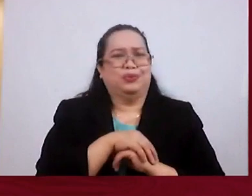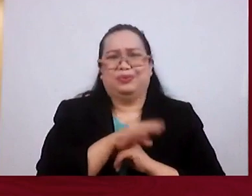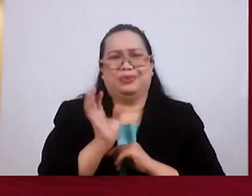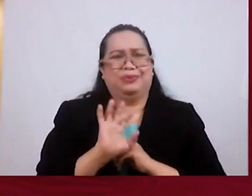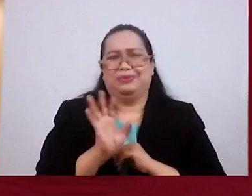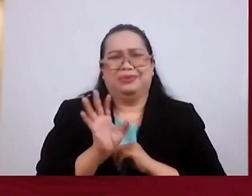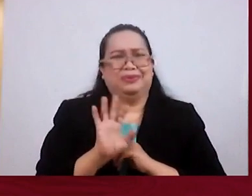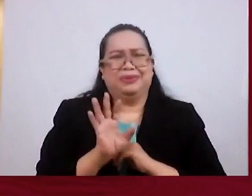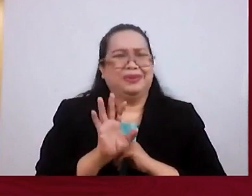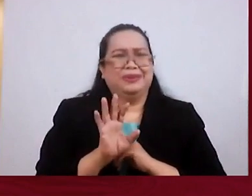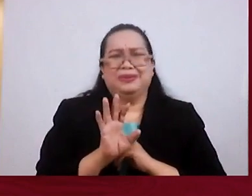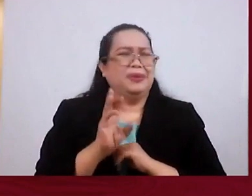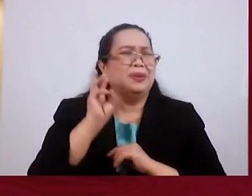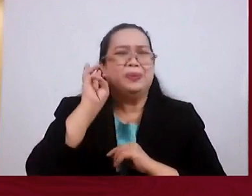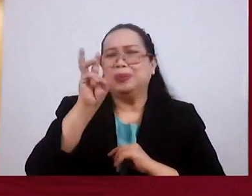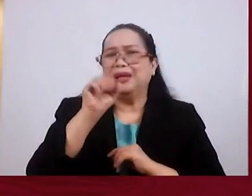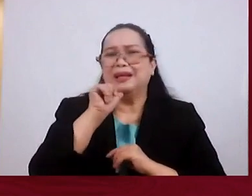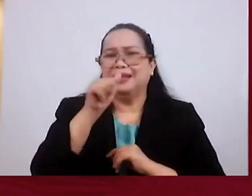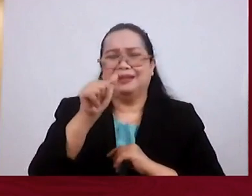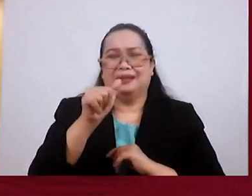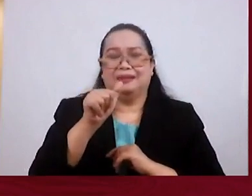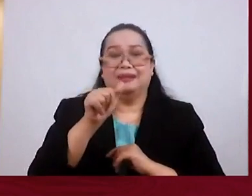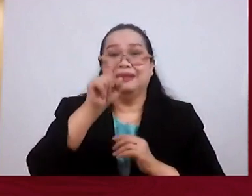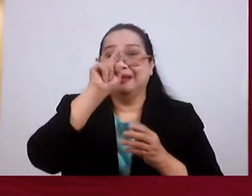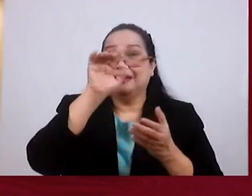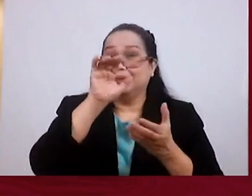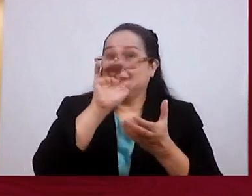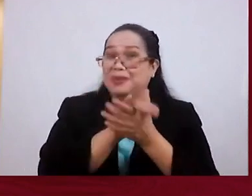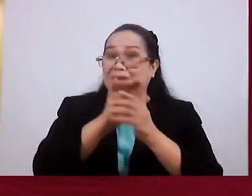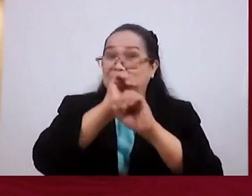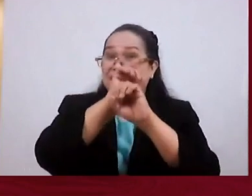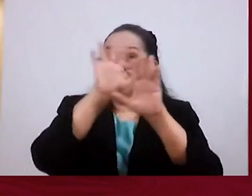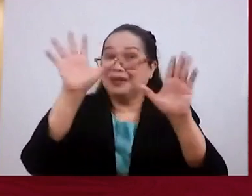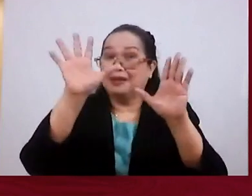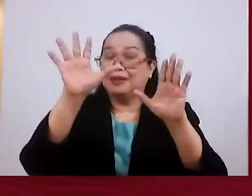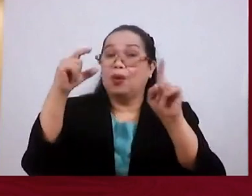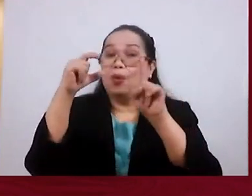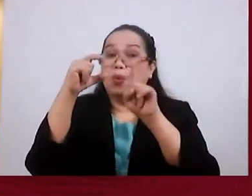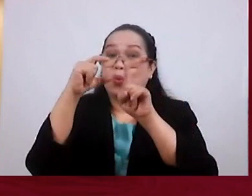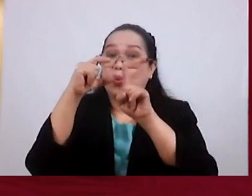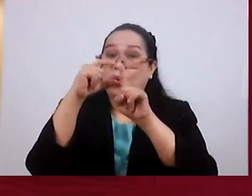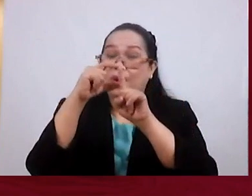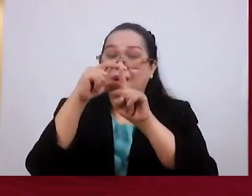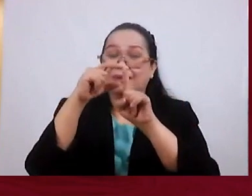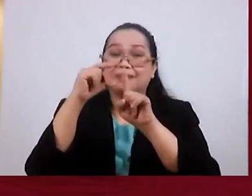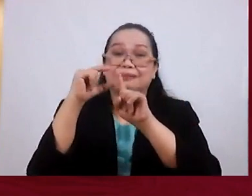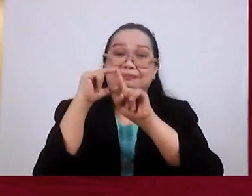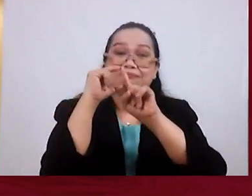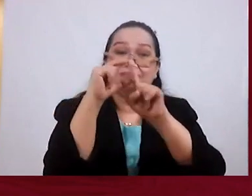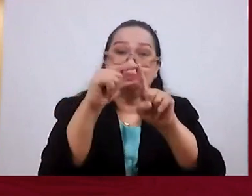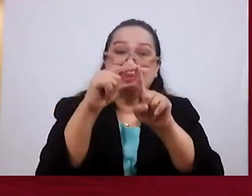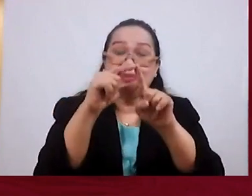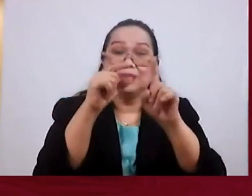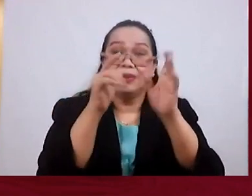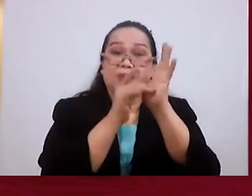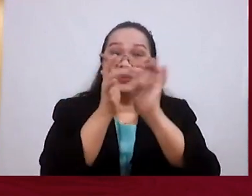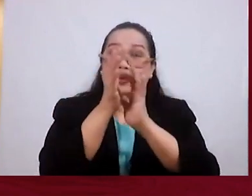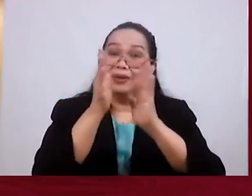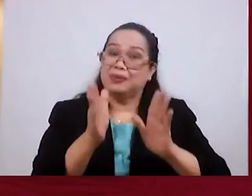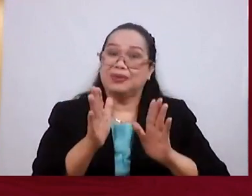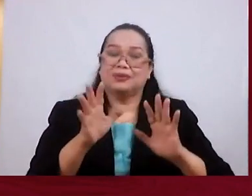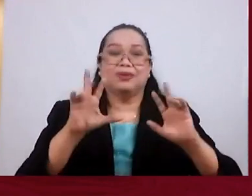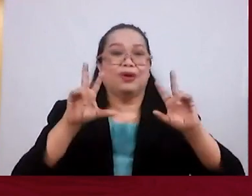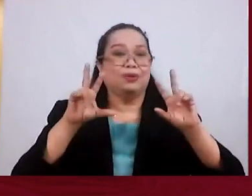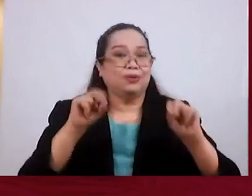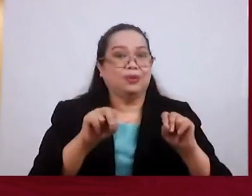I don't think so I believe it's very clear here These are words That could never be said To a believer Look at